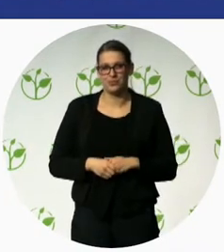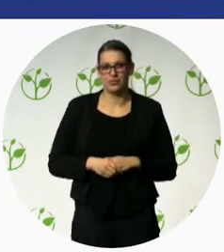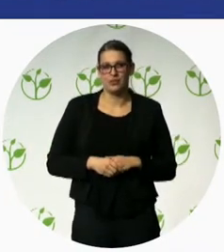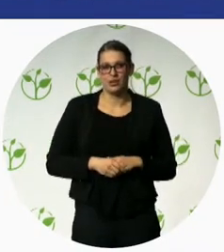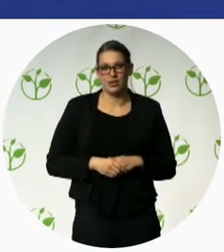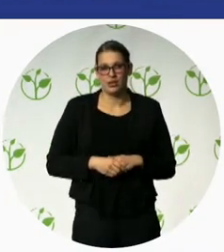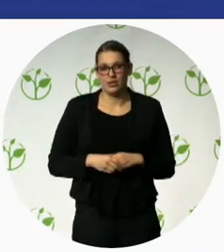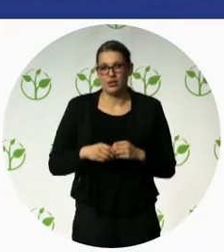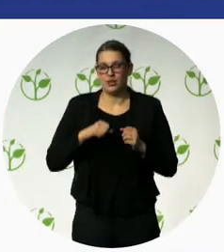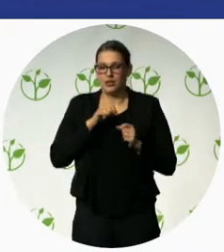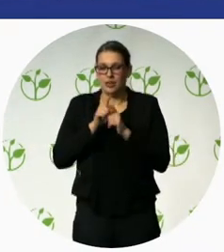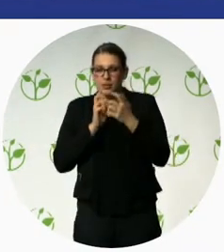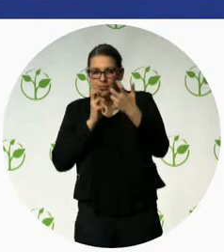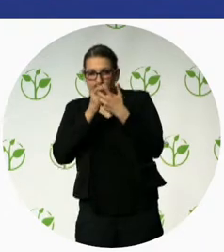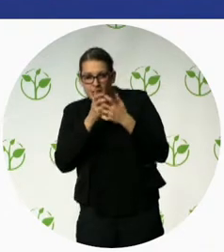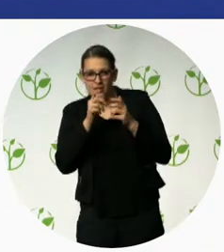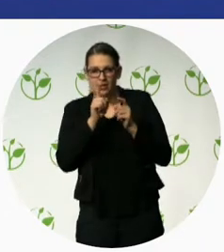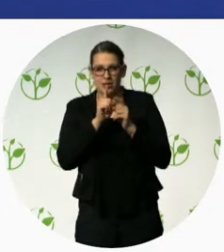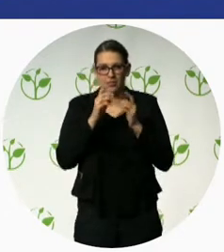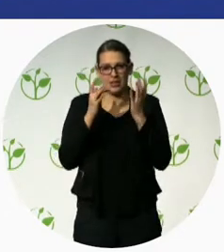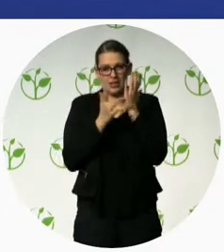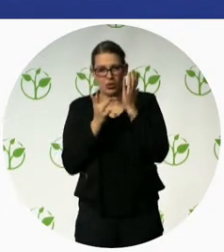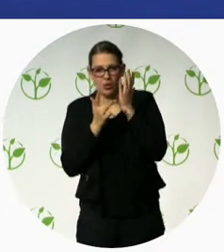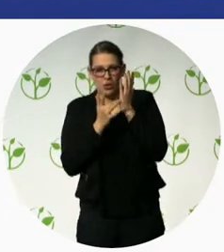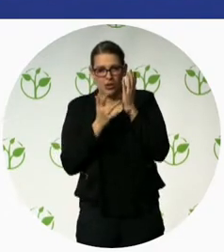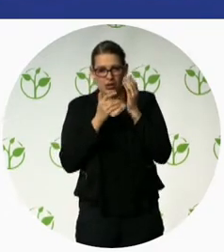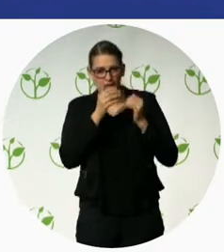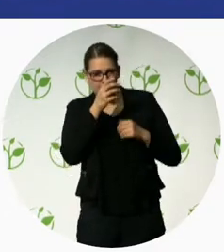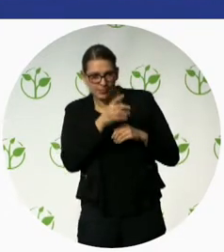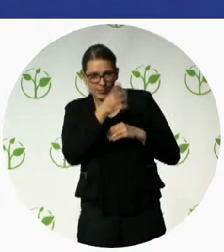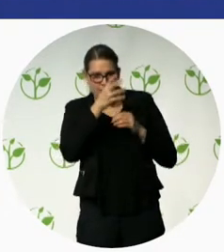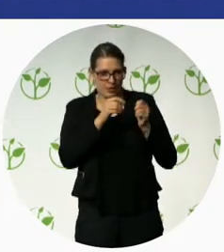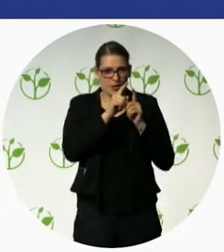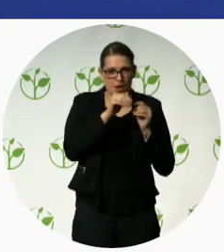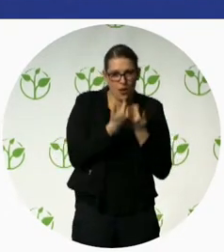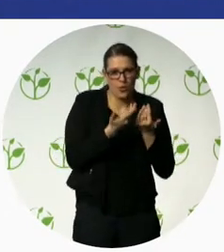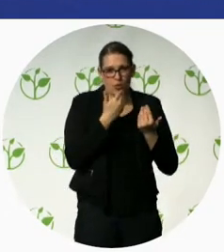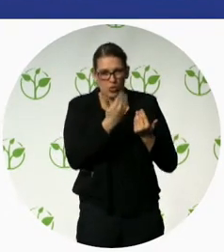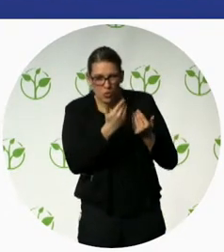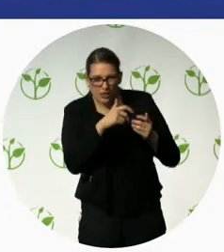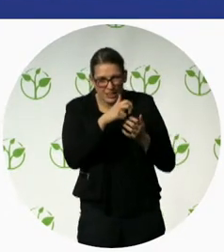that we take from the measurement taking to limb fitting is just four to six hours